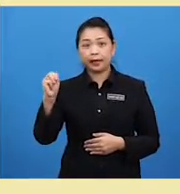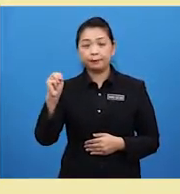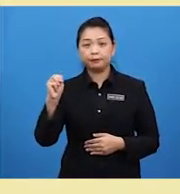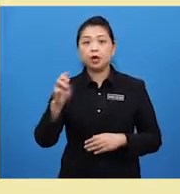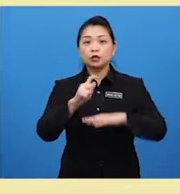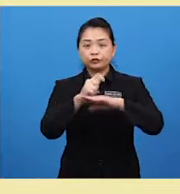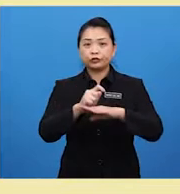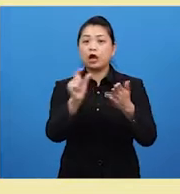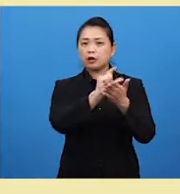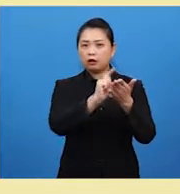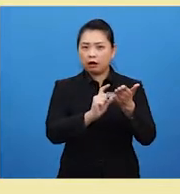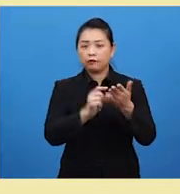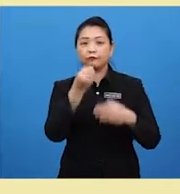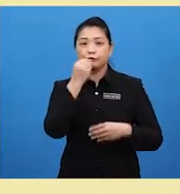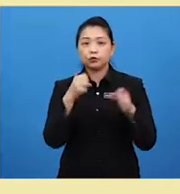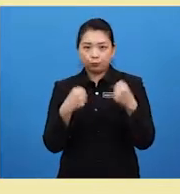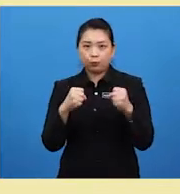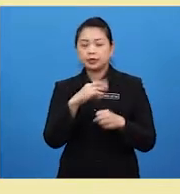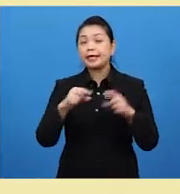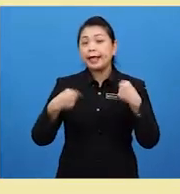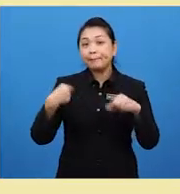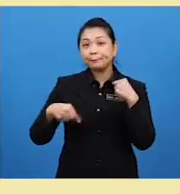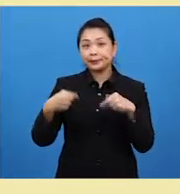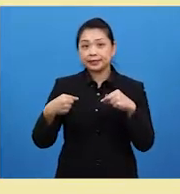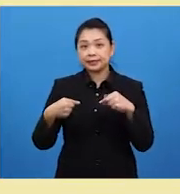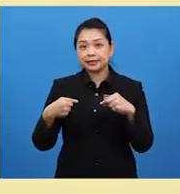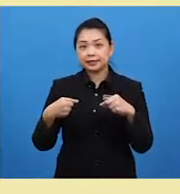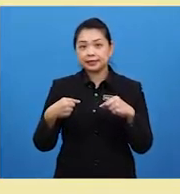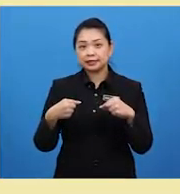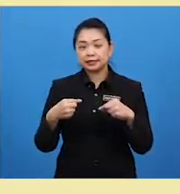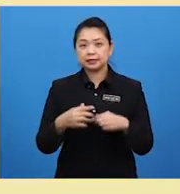Food, Sports and Games. Season